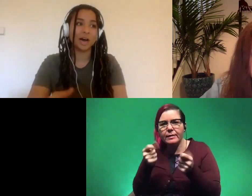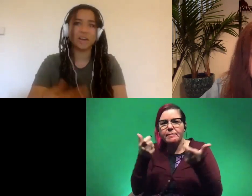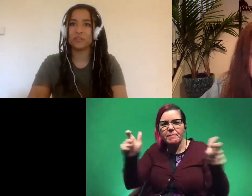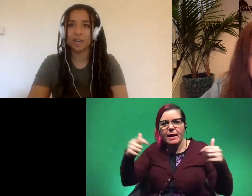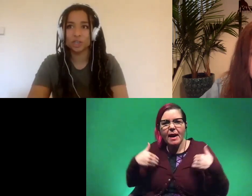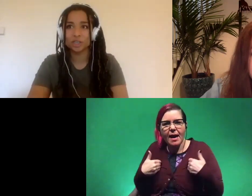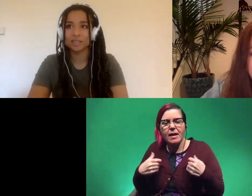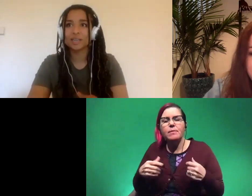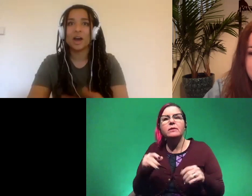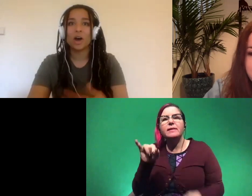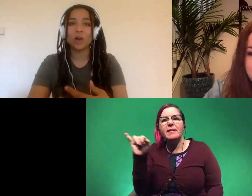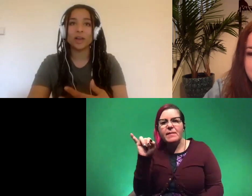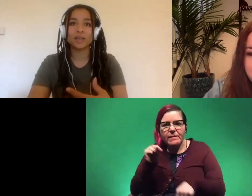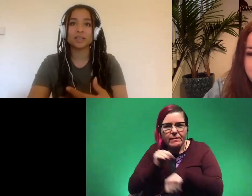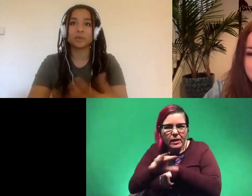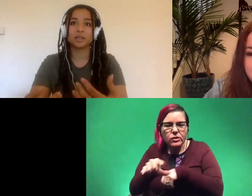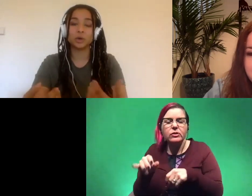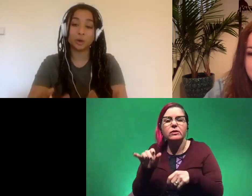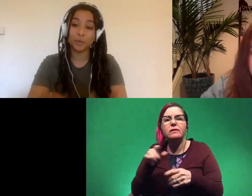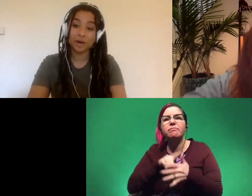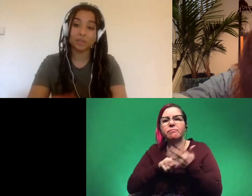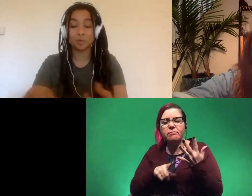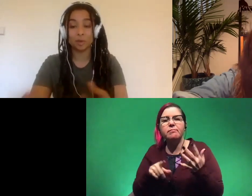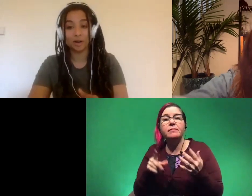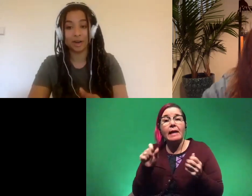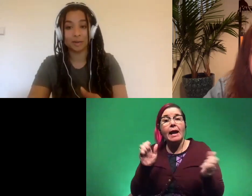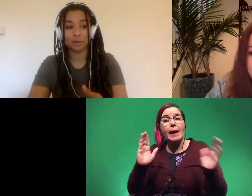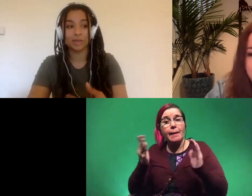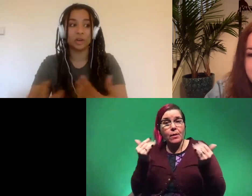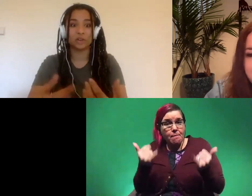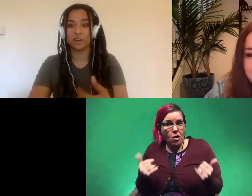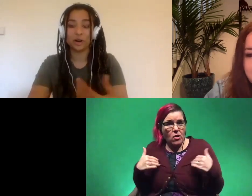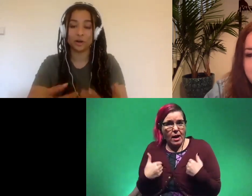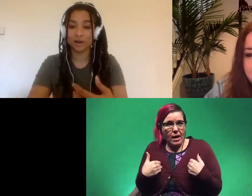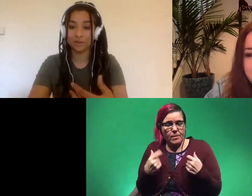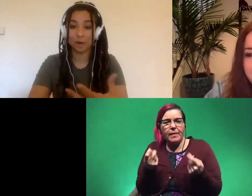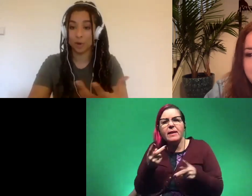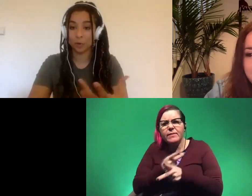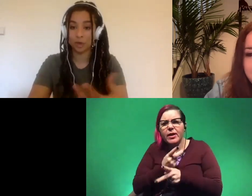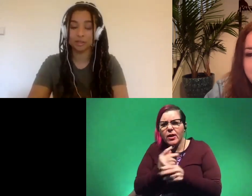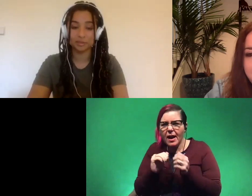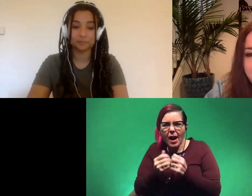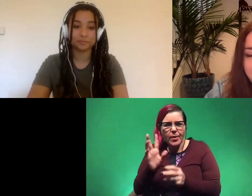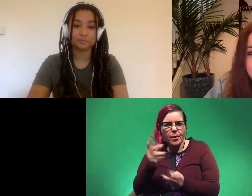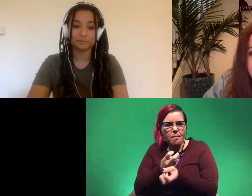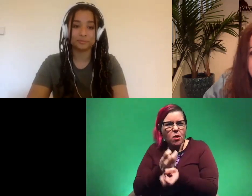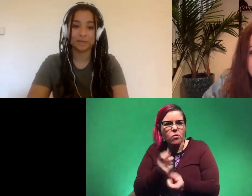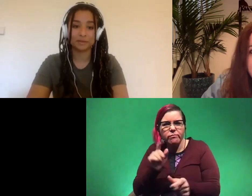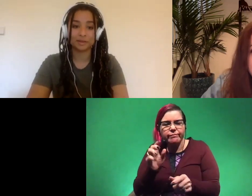infections all that kind of stuff because you can compare it to modern animals and then you can figure out kind of how bone works